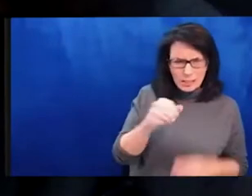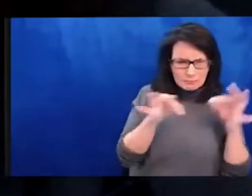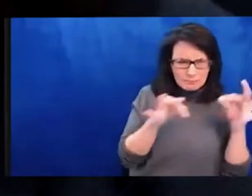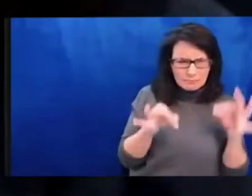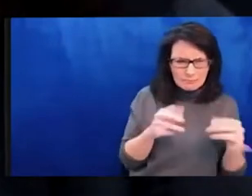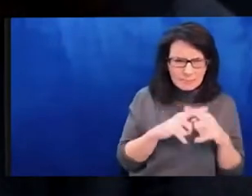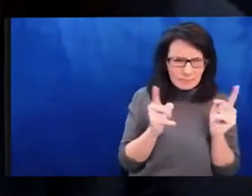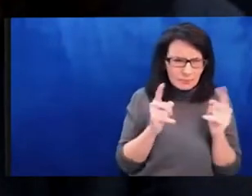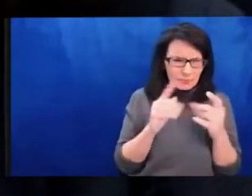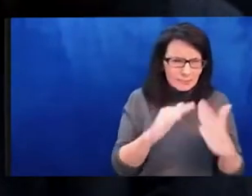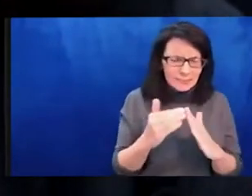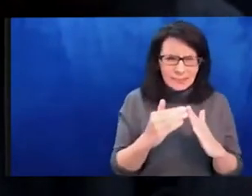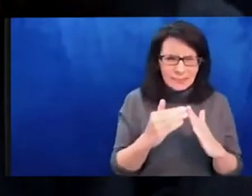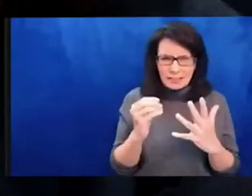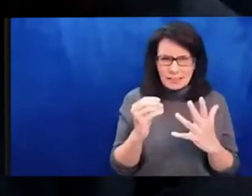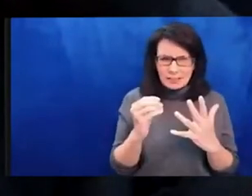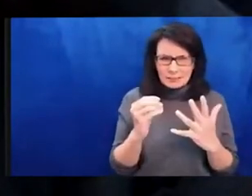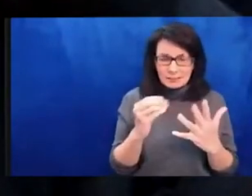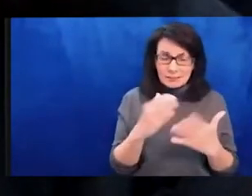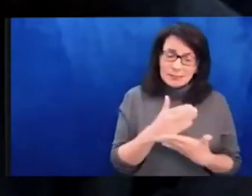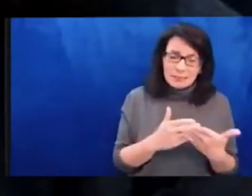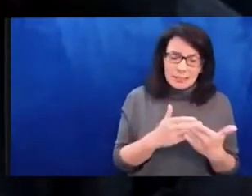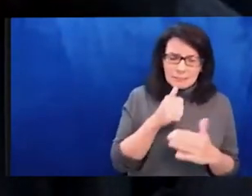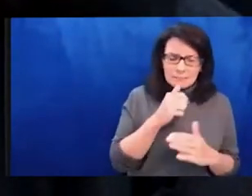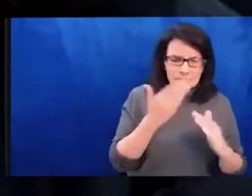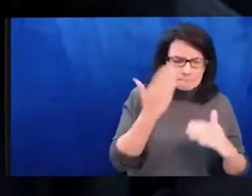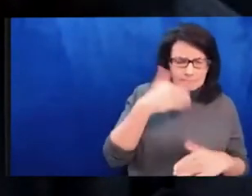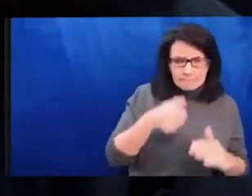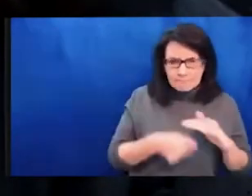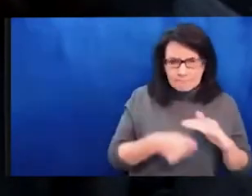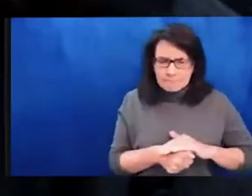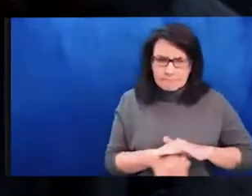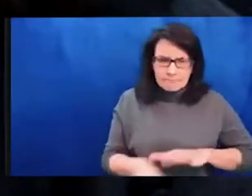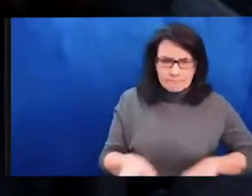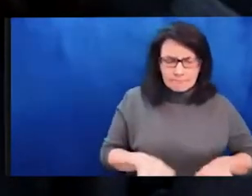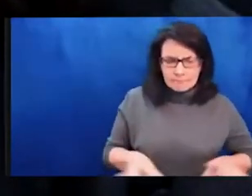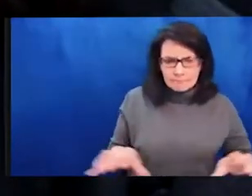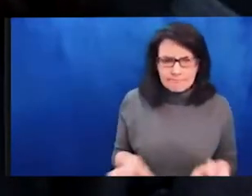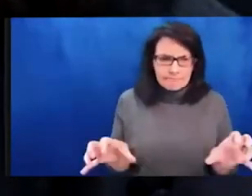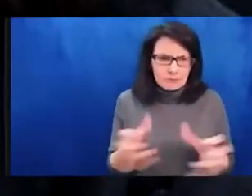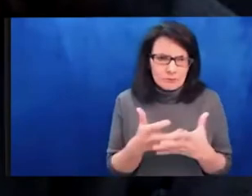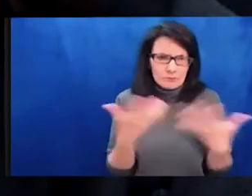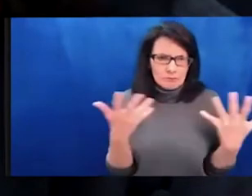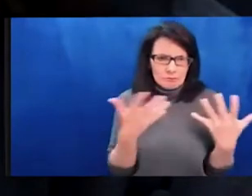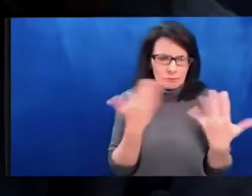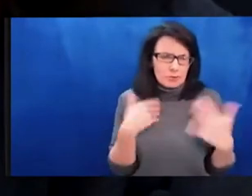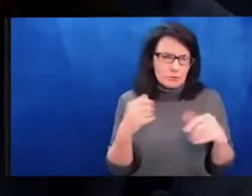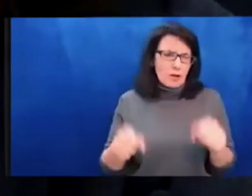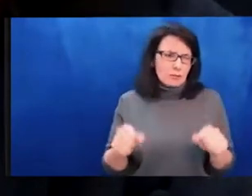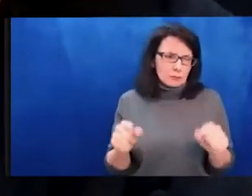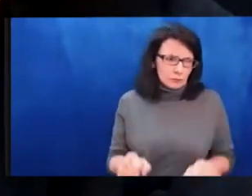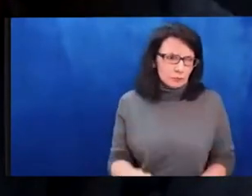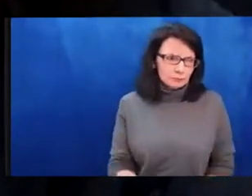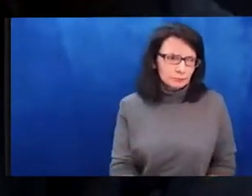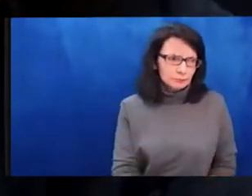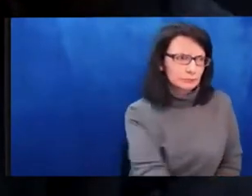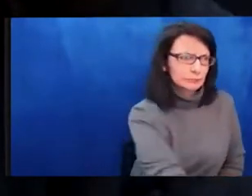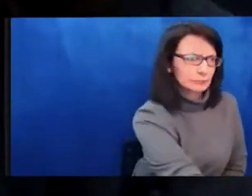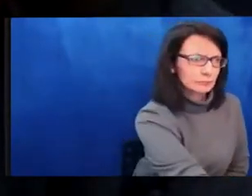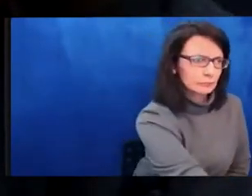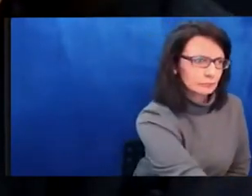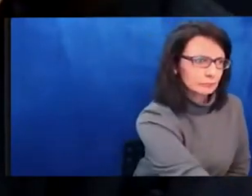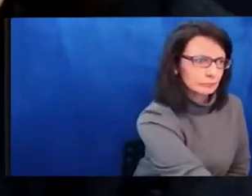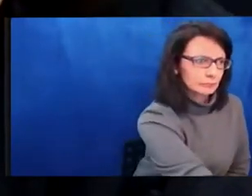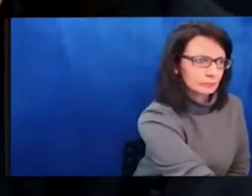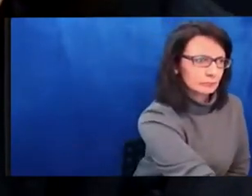to our colleague, Karina Apostol, who will be welcoming and introducing our two Ukrainian speakers who will really, um, speak